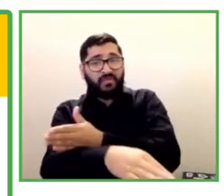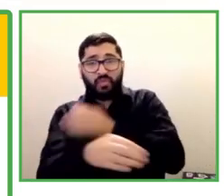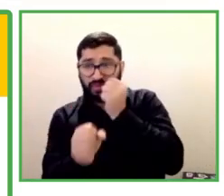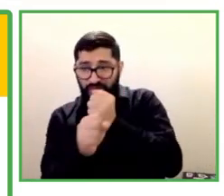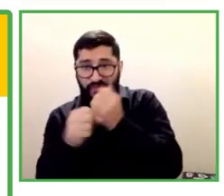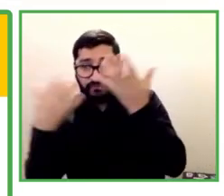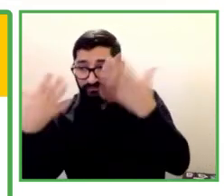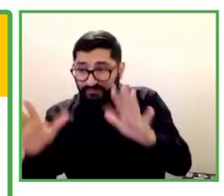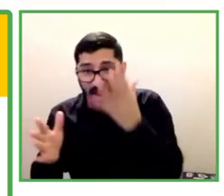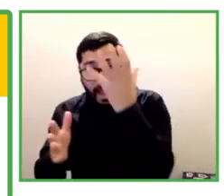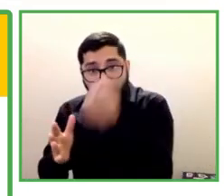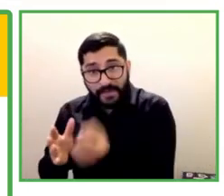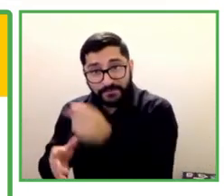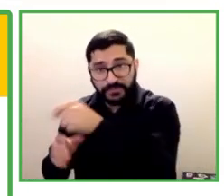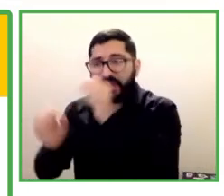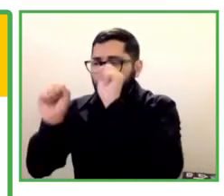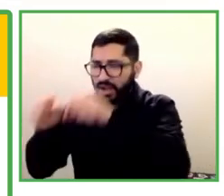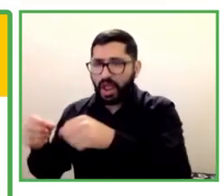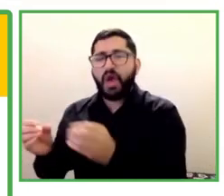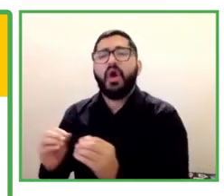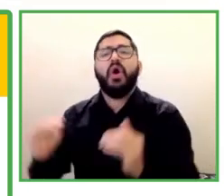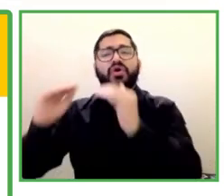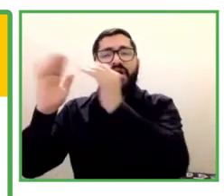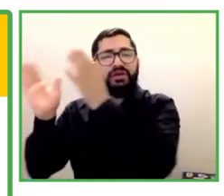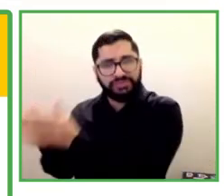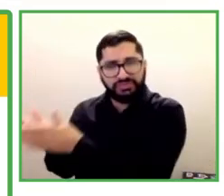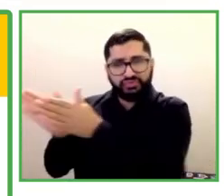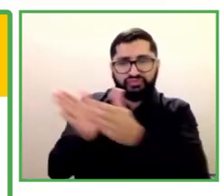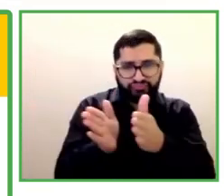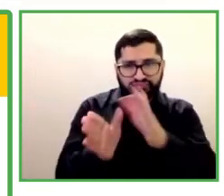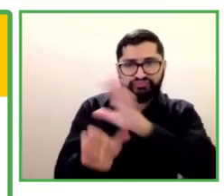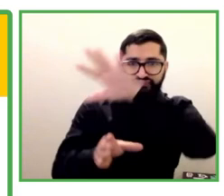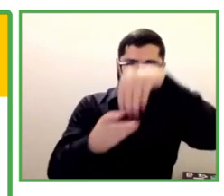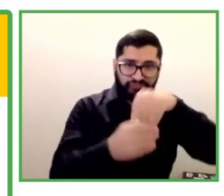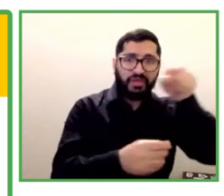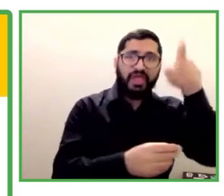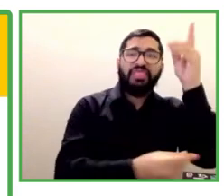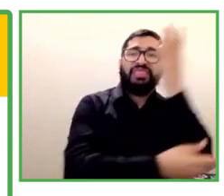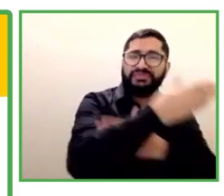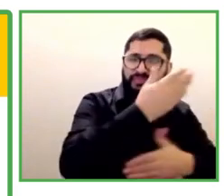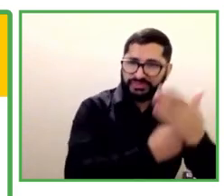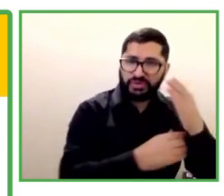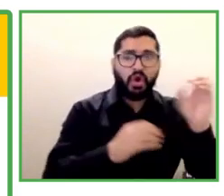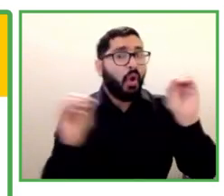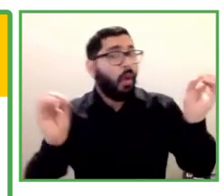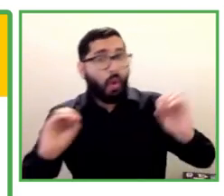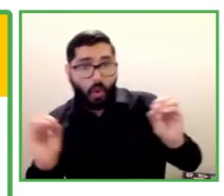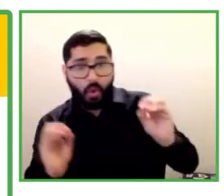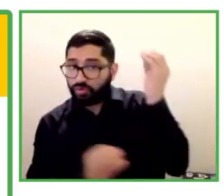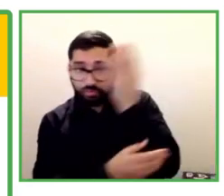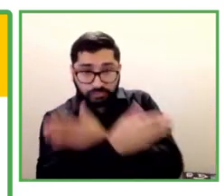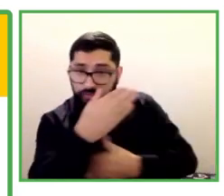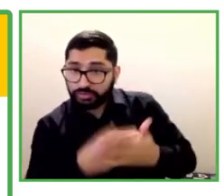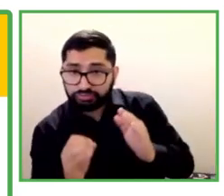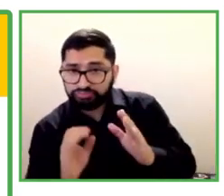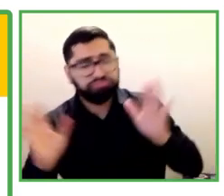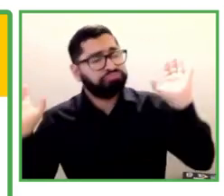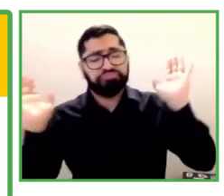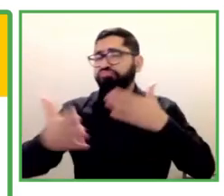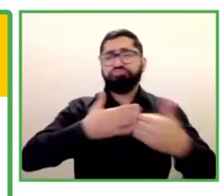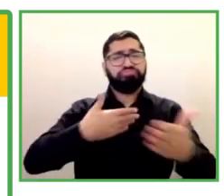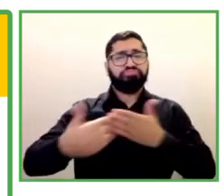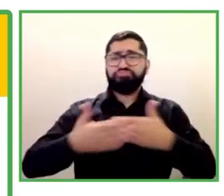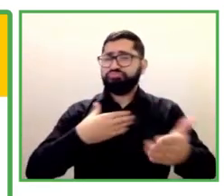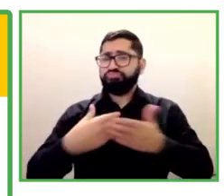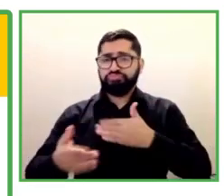support, mentor, and hold your hand, and learn also from any best practices which you have. Next,